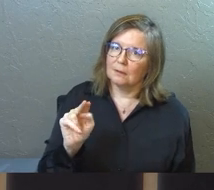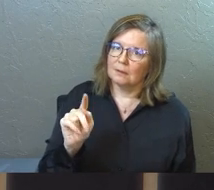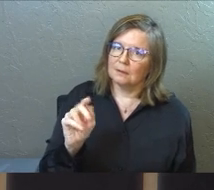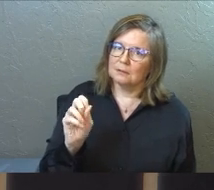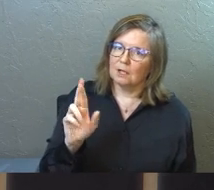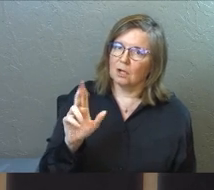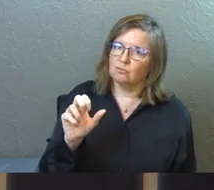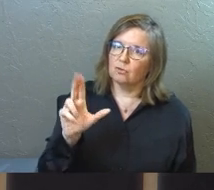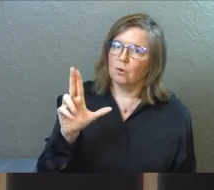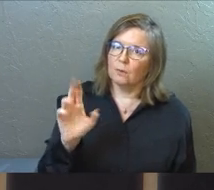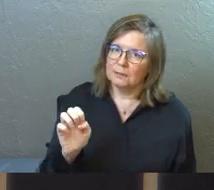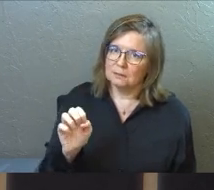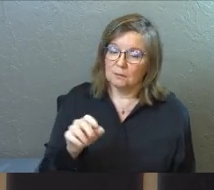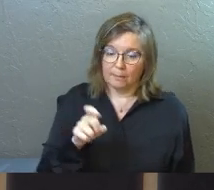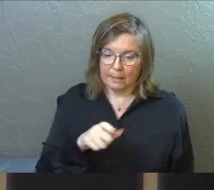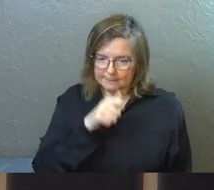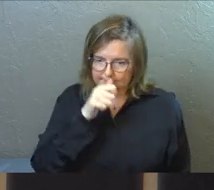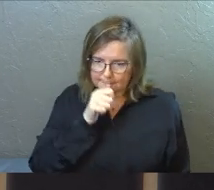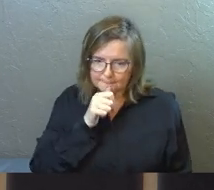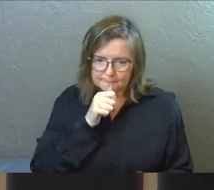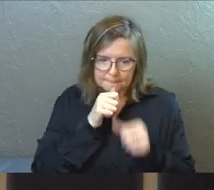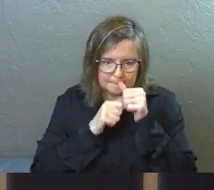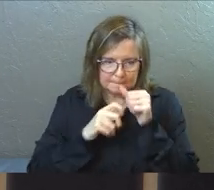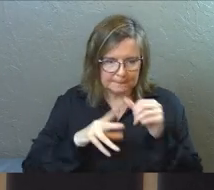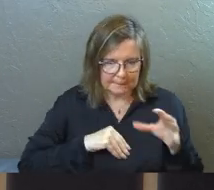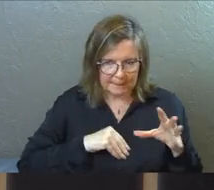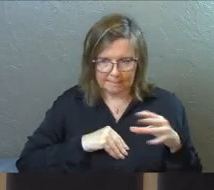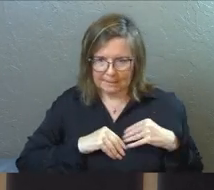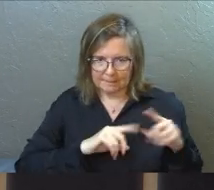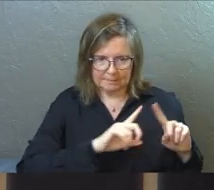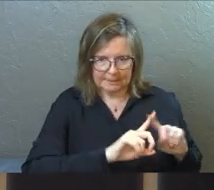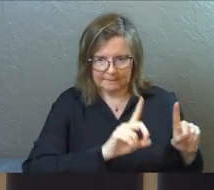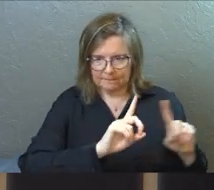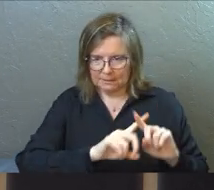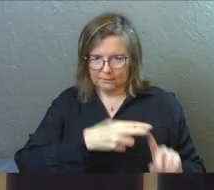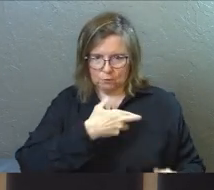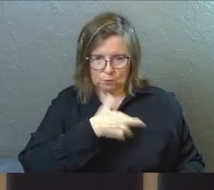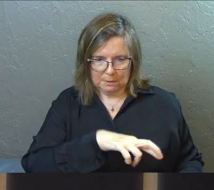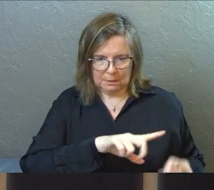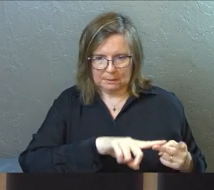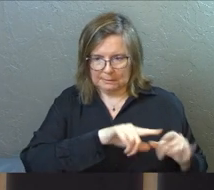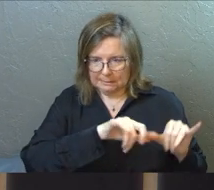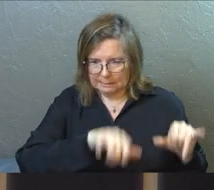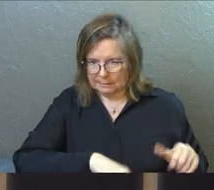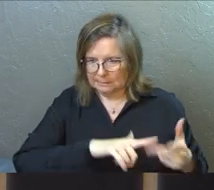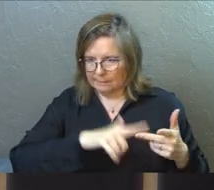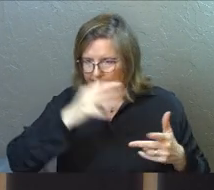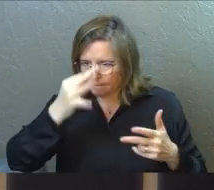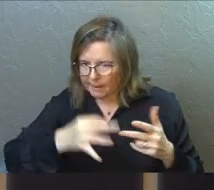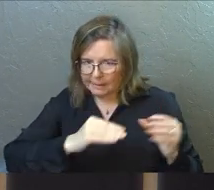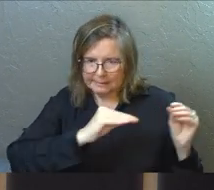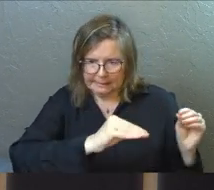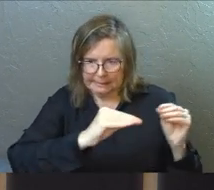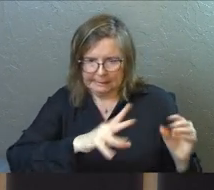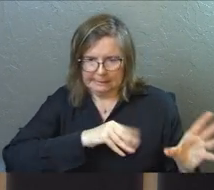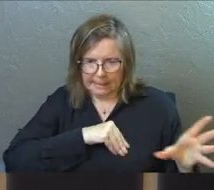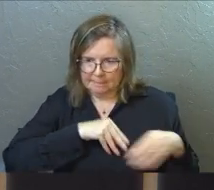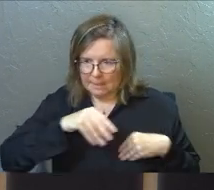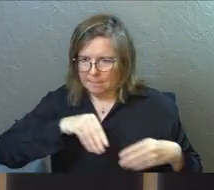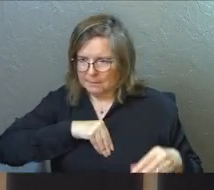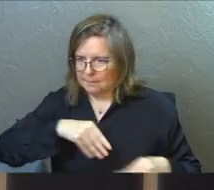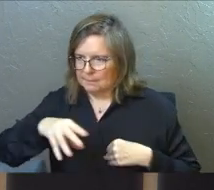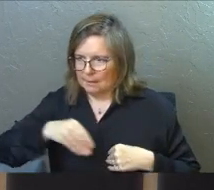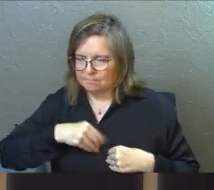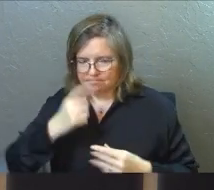You must tolerate every system, every faith, every religion, every teaching. And you must acknowledge that they